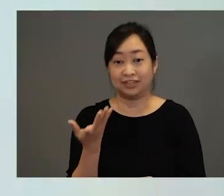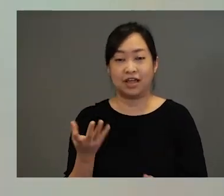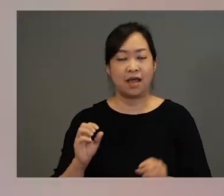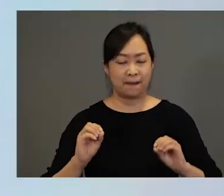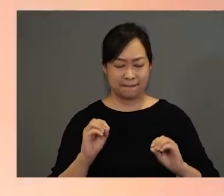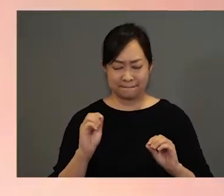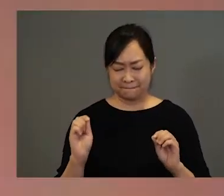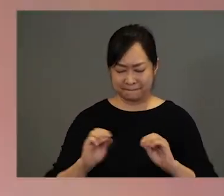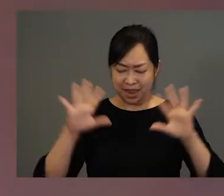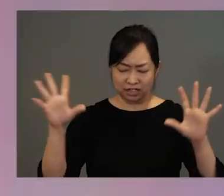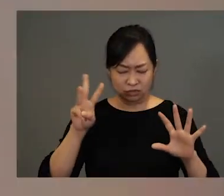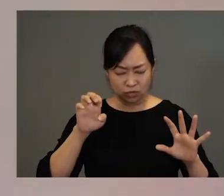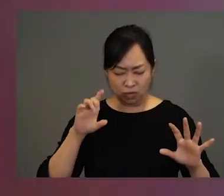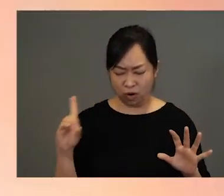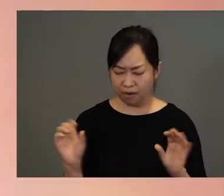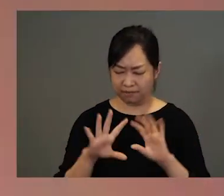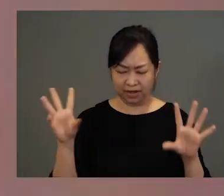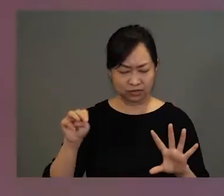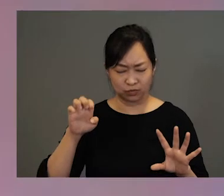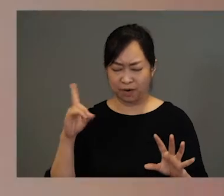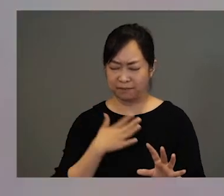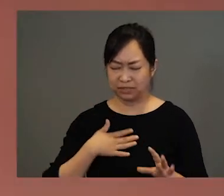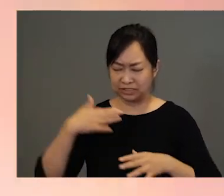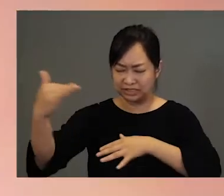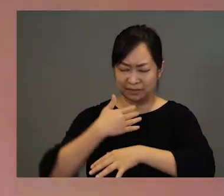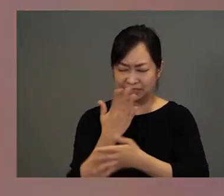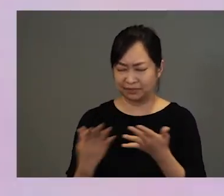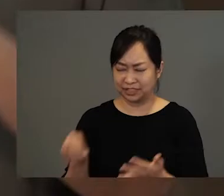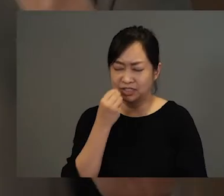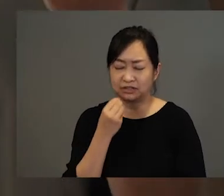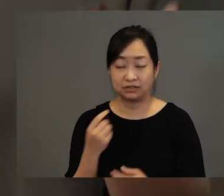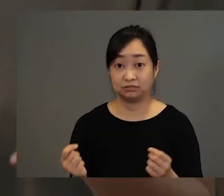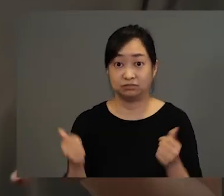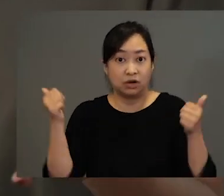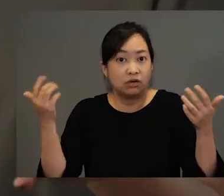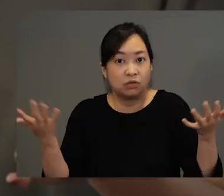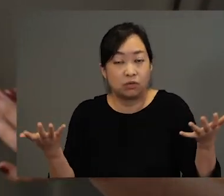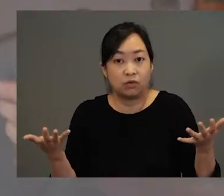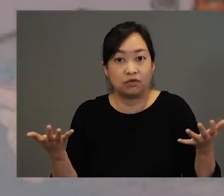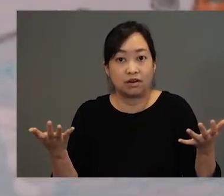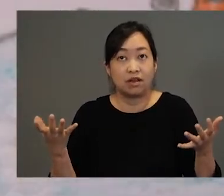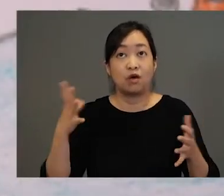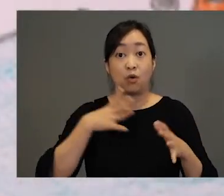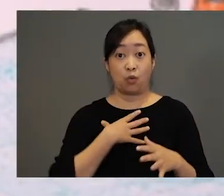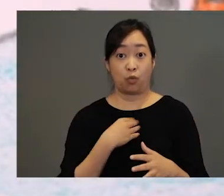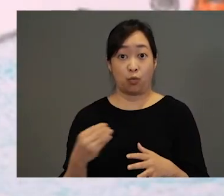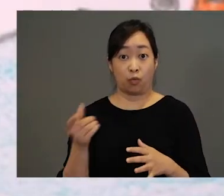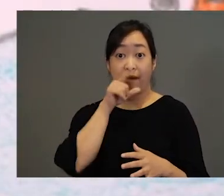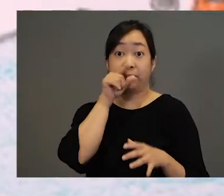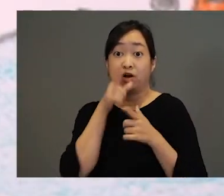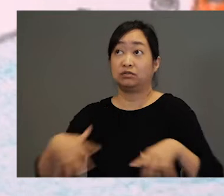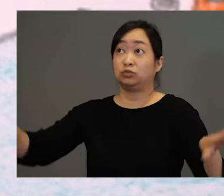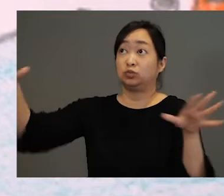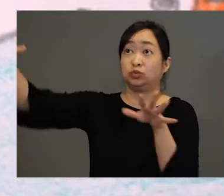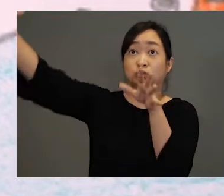wand, magic wand, please send me something to eat. And all of a sudden, a white bird flew